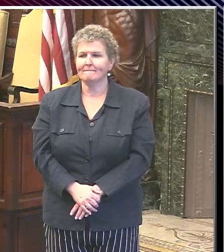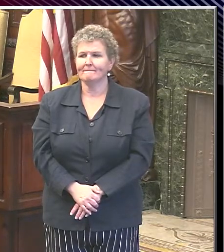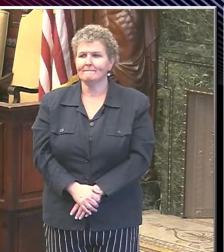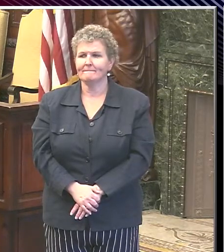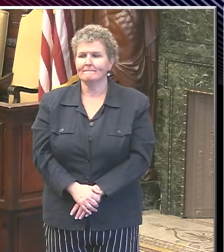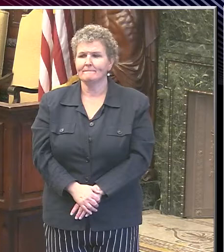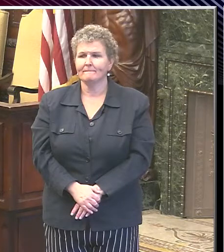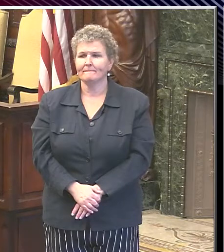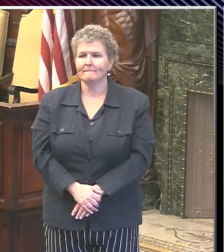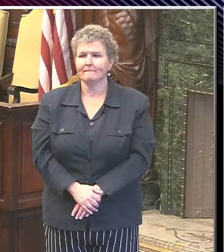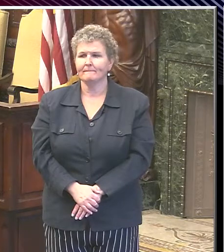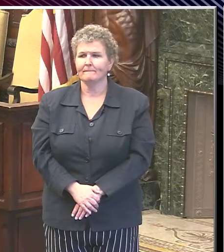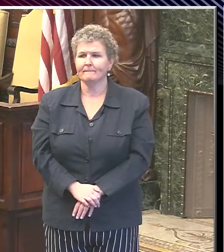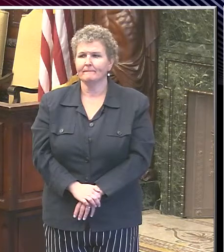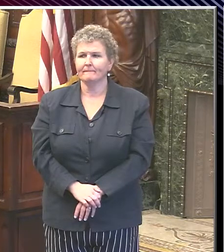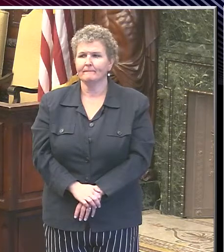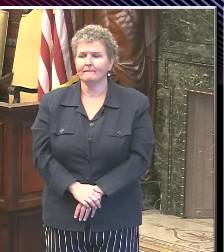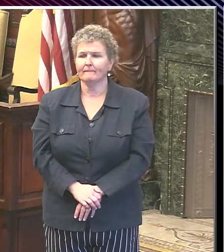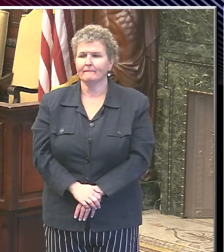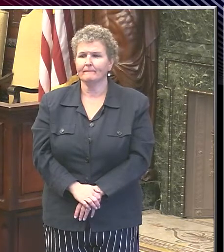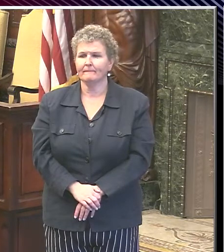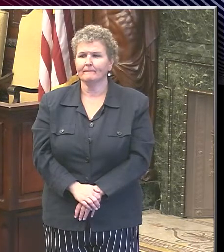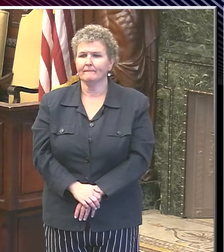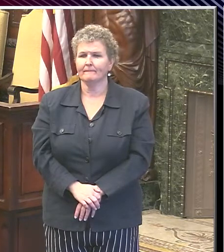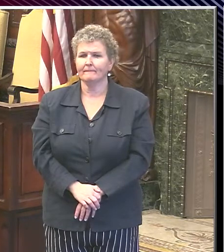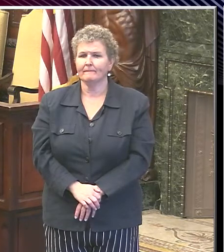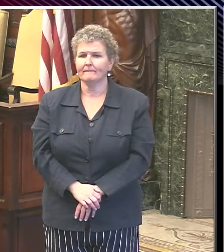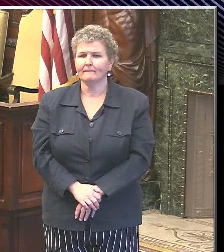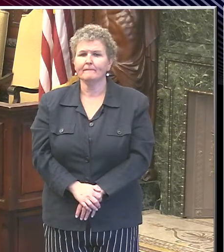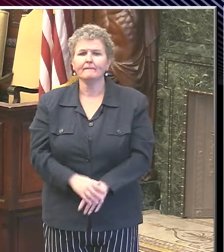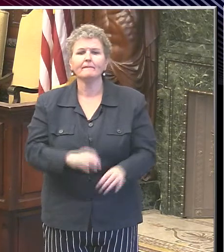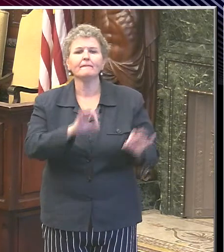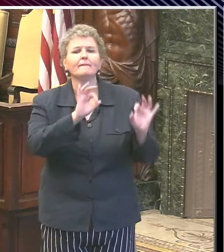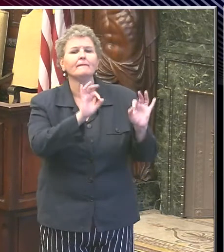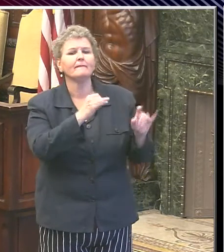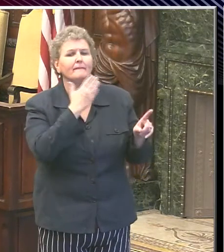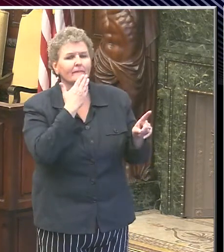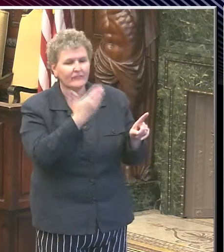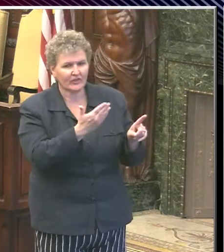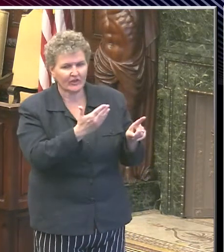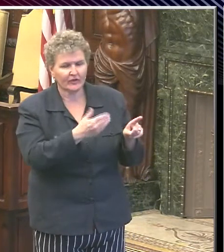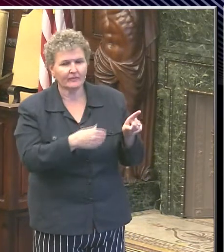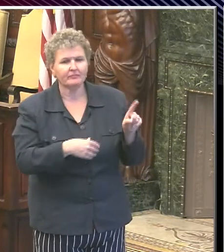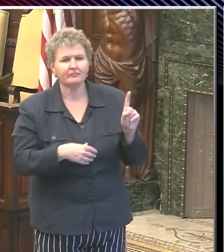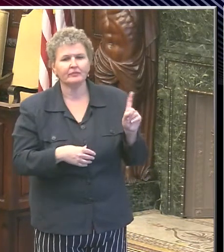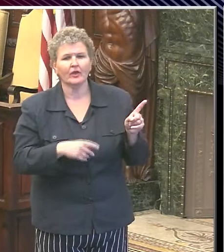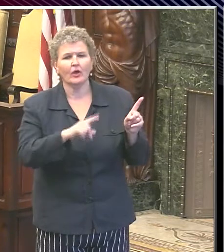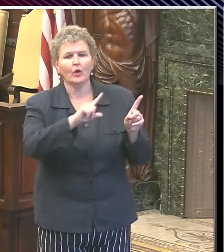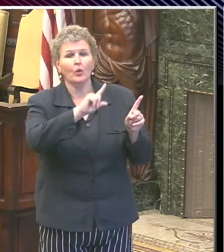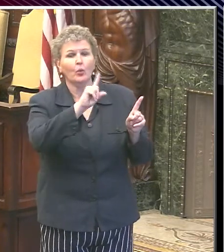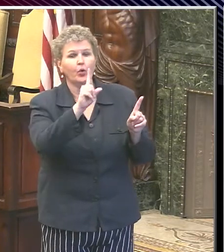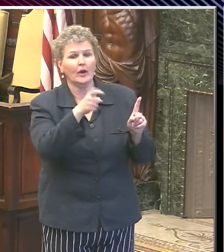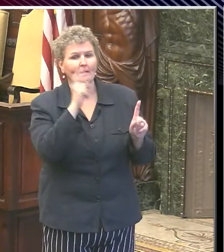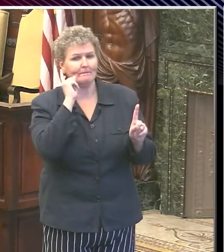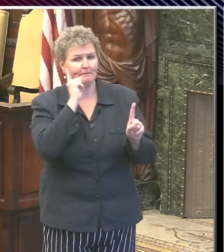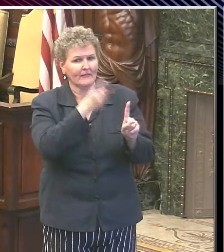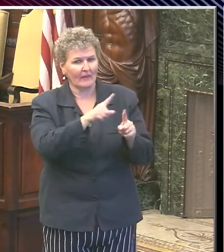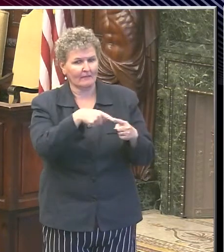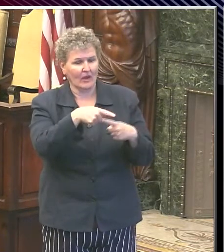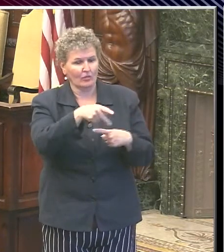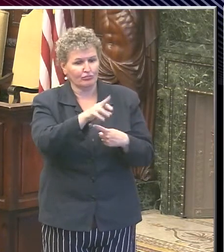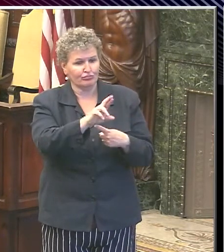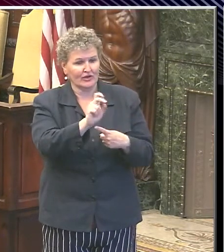el distrito escolar, en este caso. Gracias. The question has to deal with the reopening of preschool